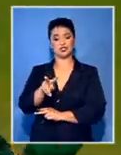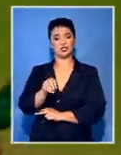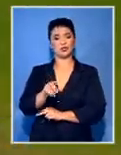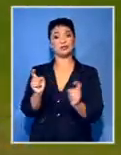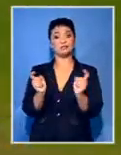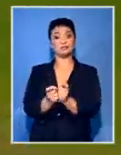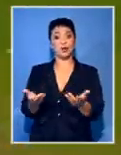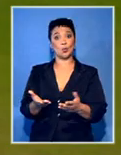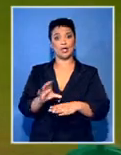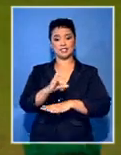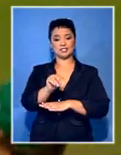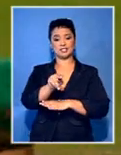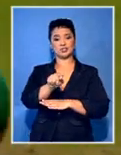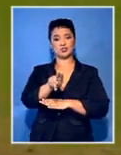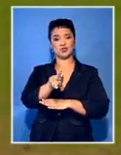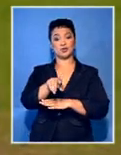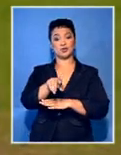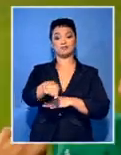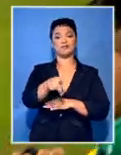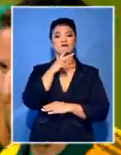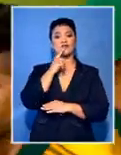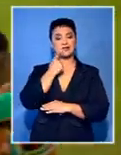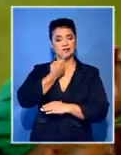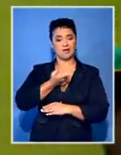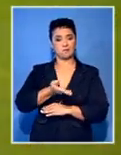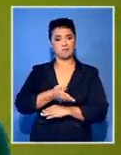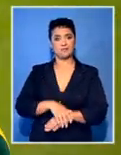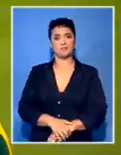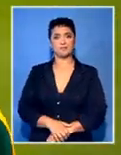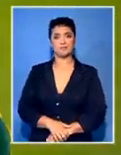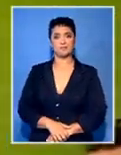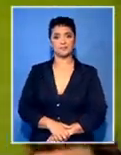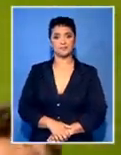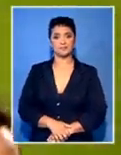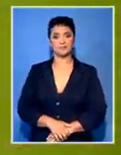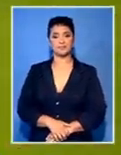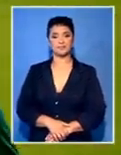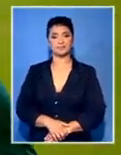will be played in Centurion on Friday. Samantha Mari, SABC News, Johannesburg.